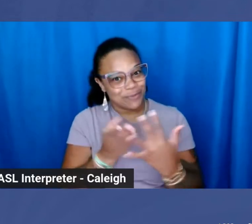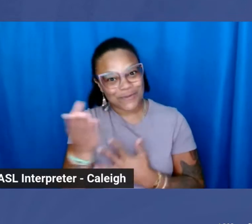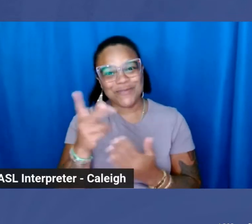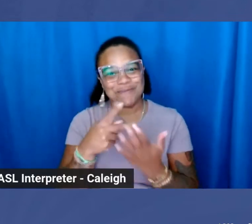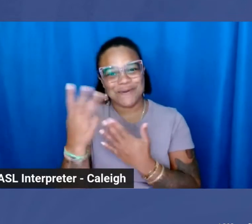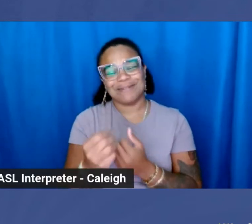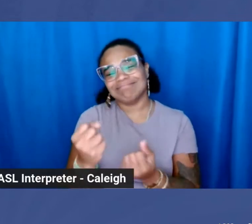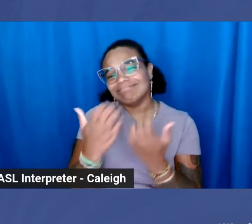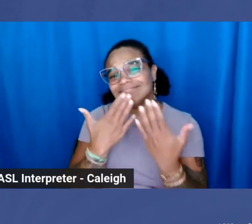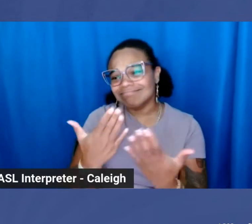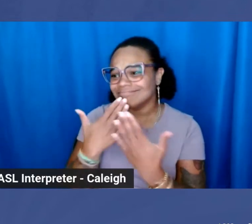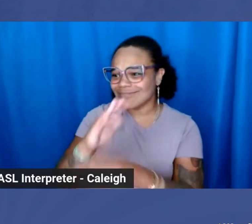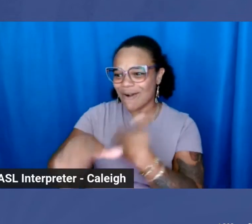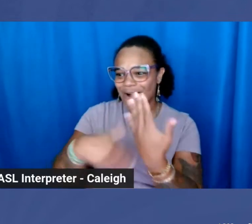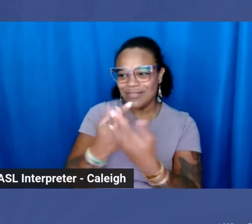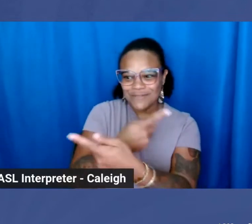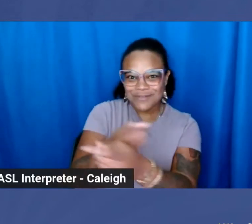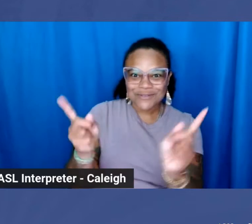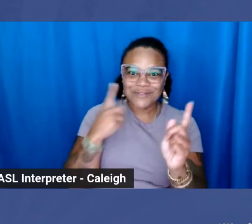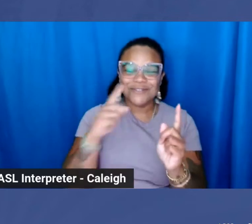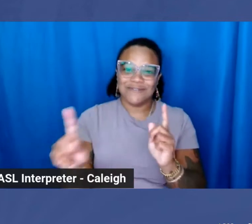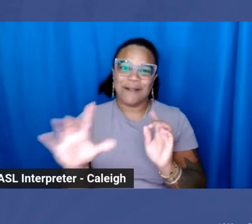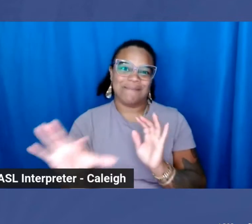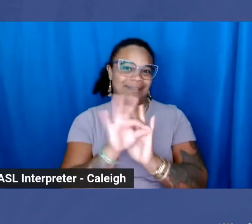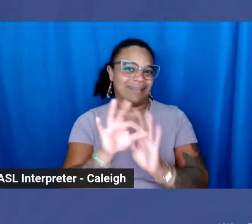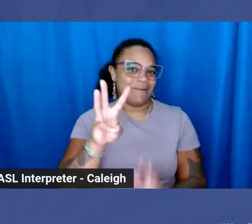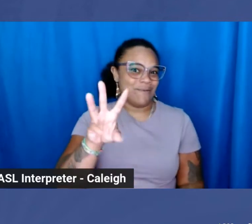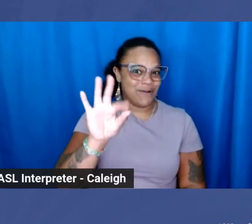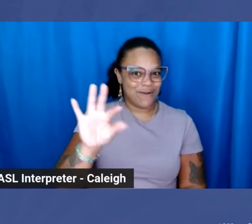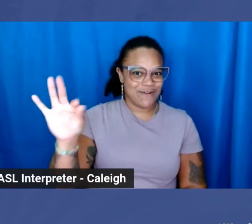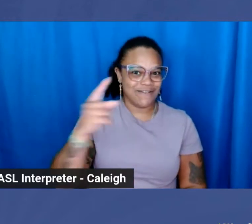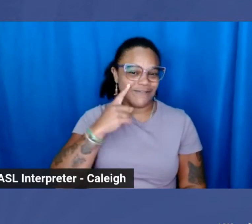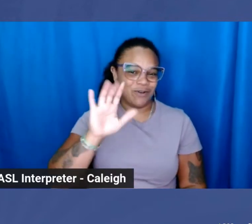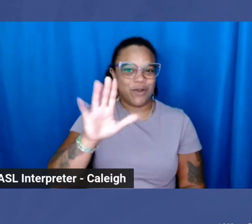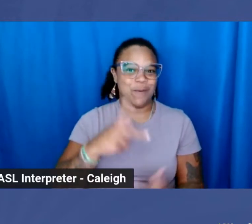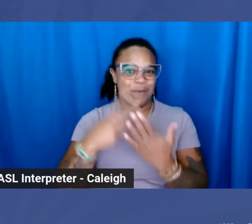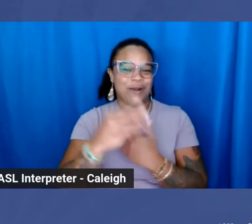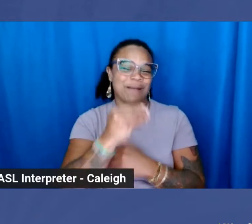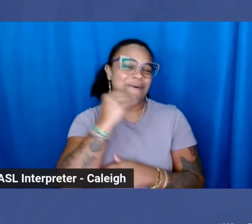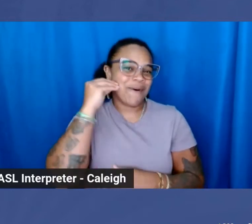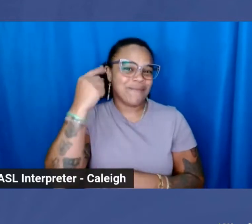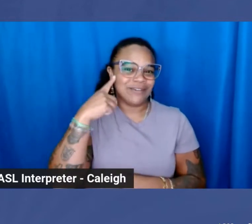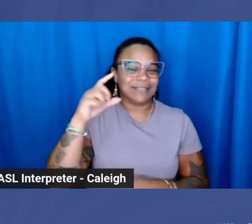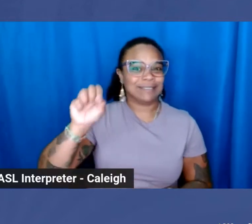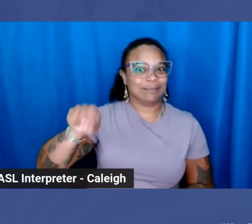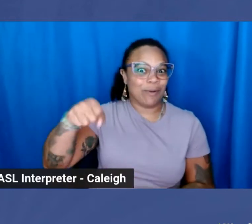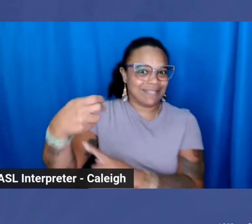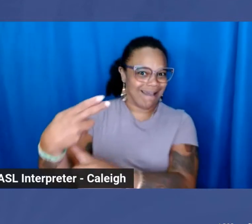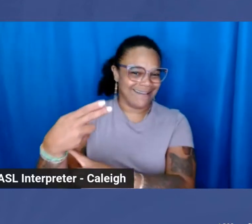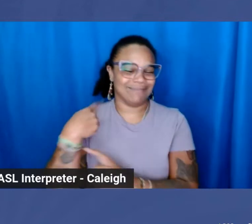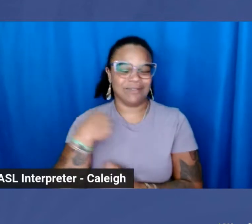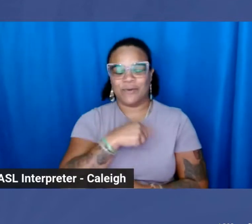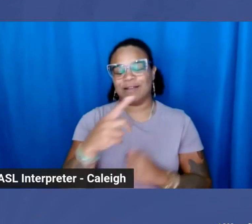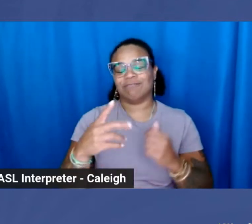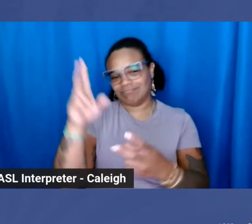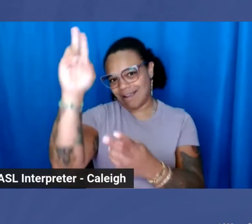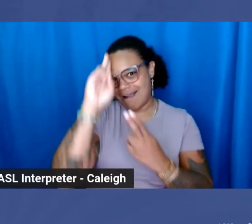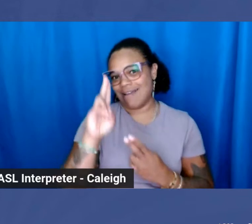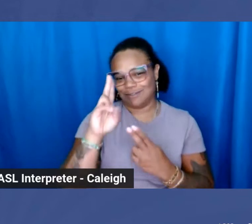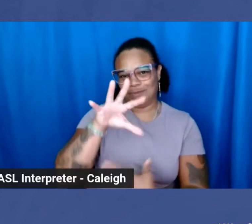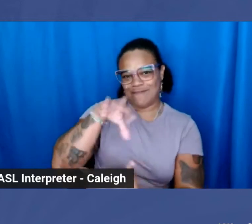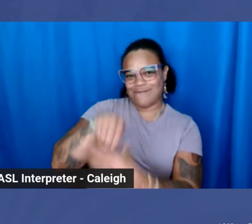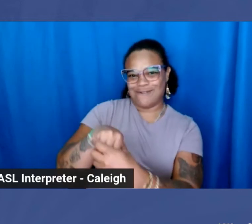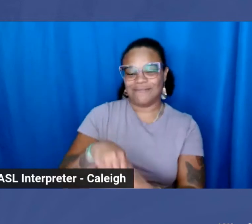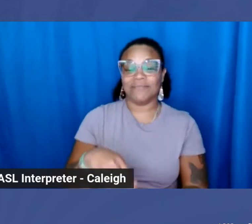you to all of you for choosing Woodhull as your program home for Spokes Hub. We are honored to be a part of it. I'm